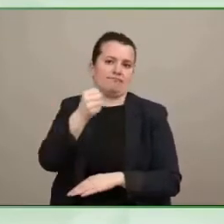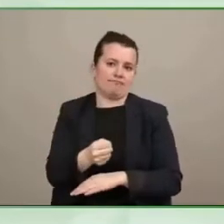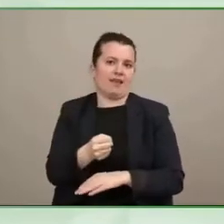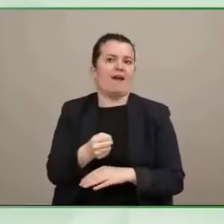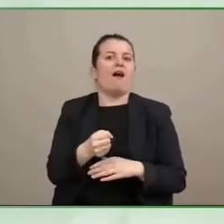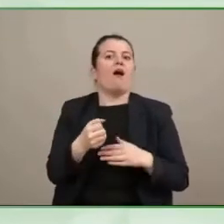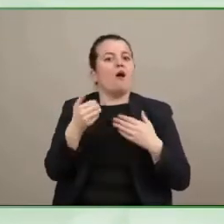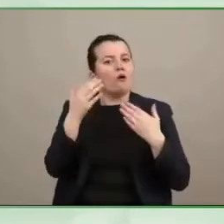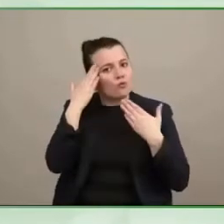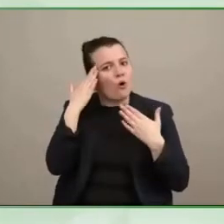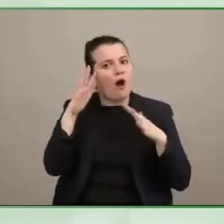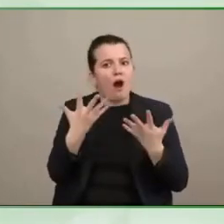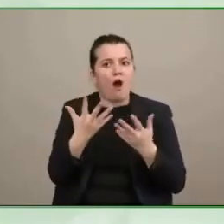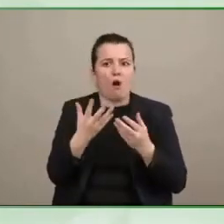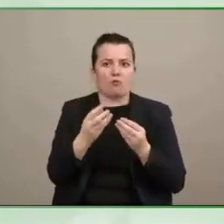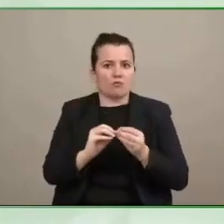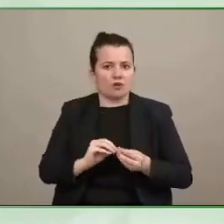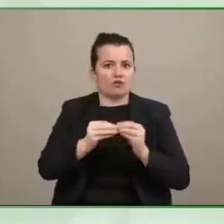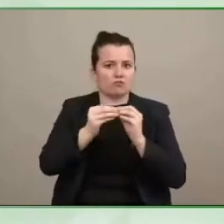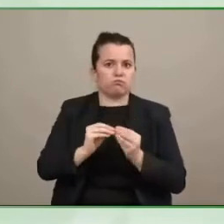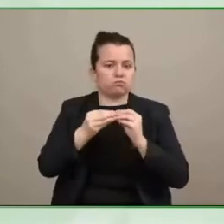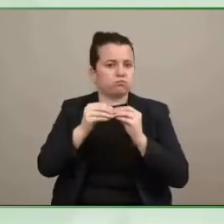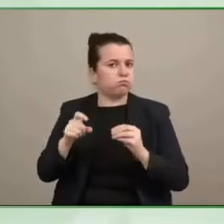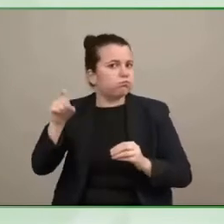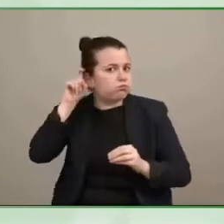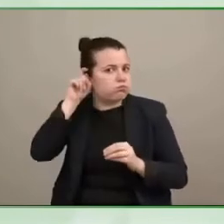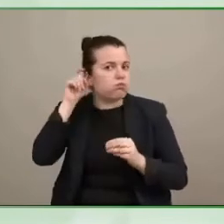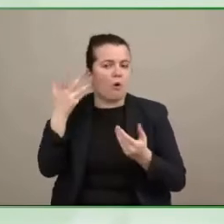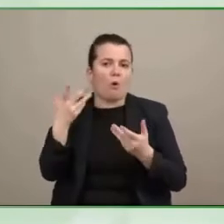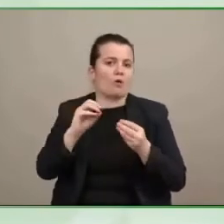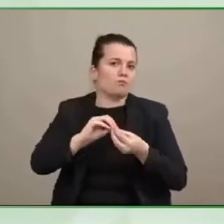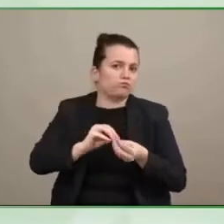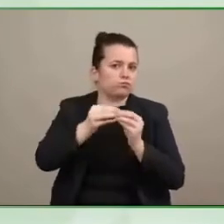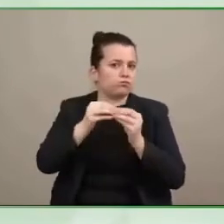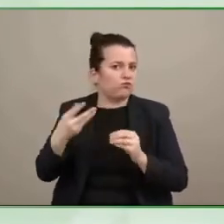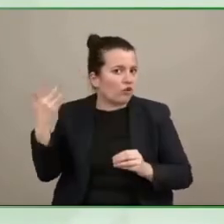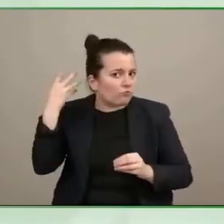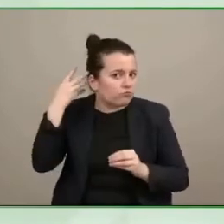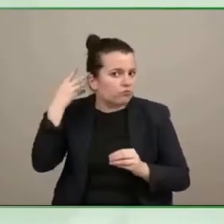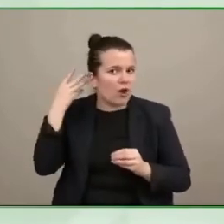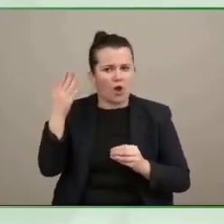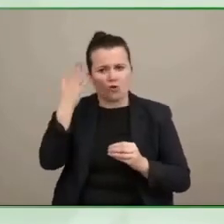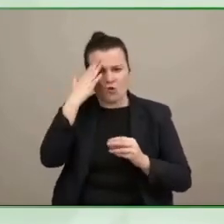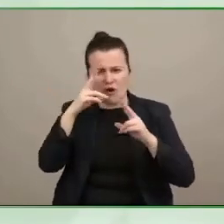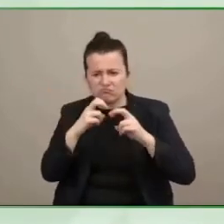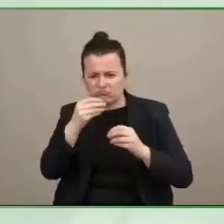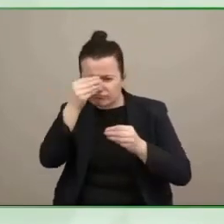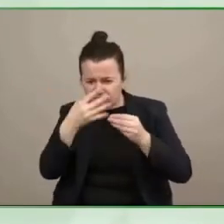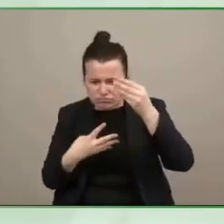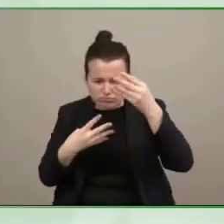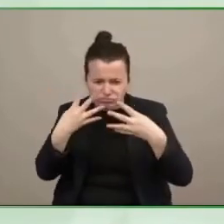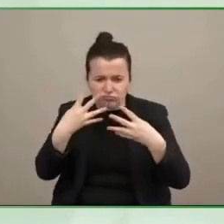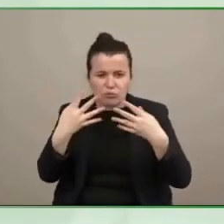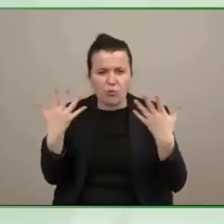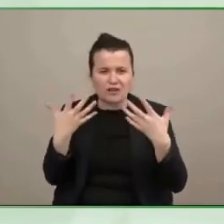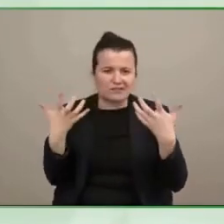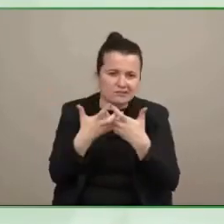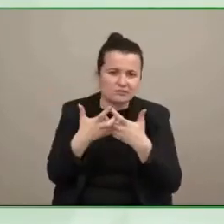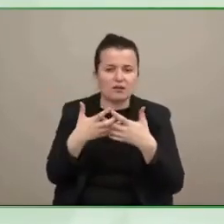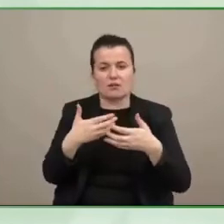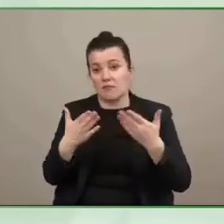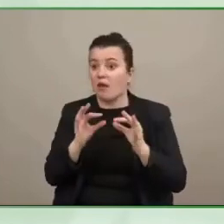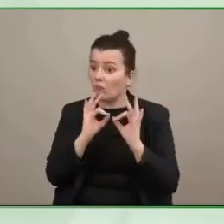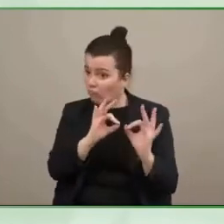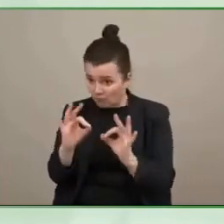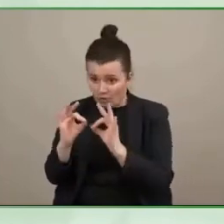suiting for the hard and hard of hearing or deaf people and then we can go to companies and to countries and you've been traveling